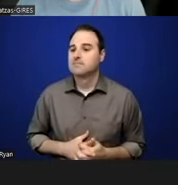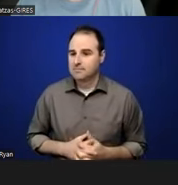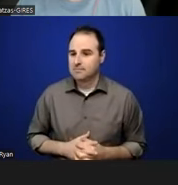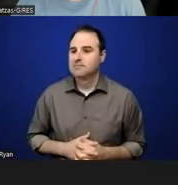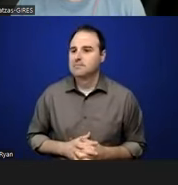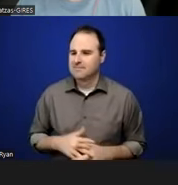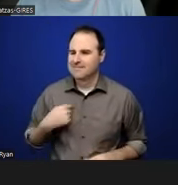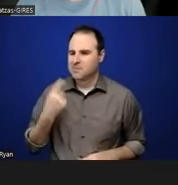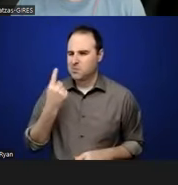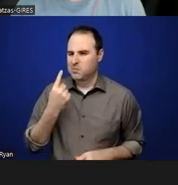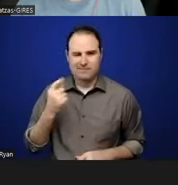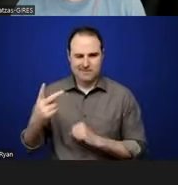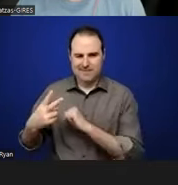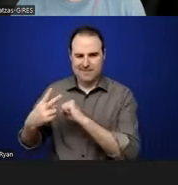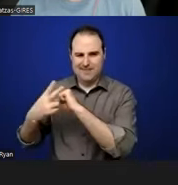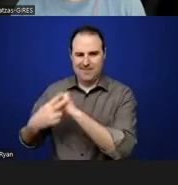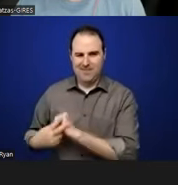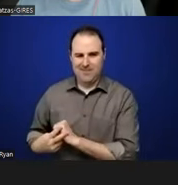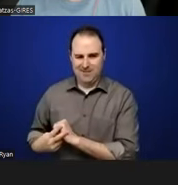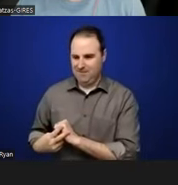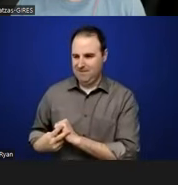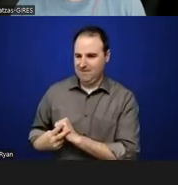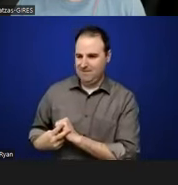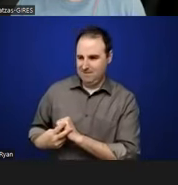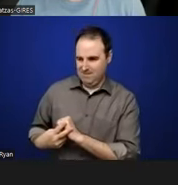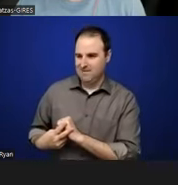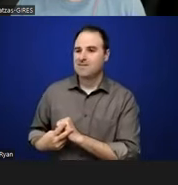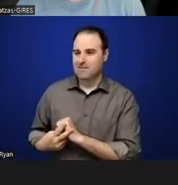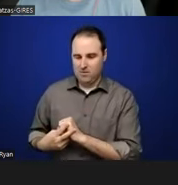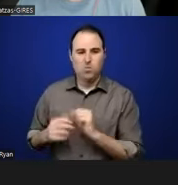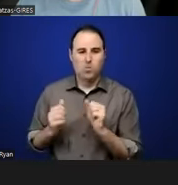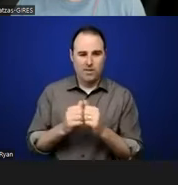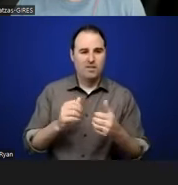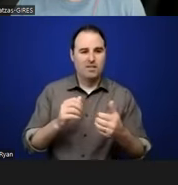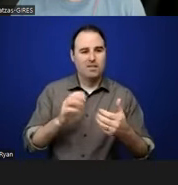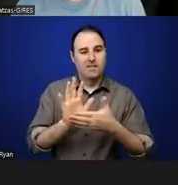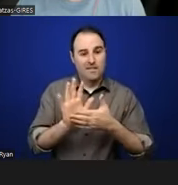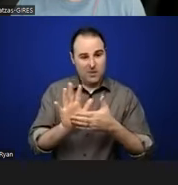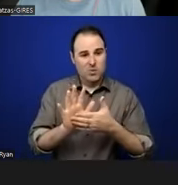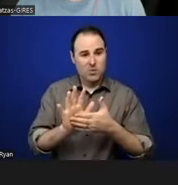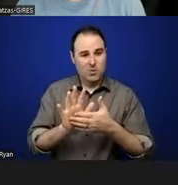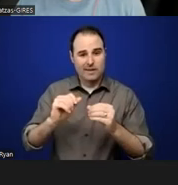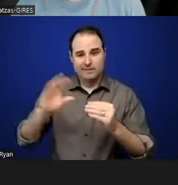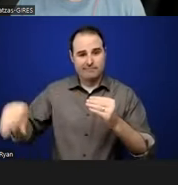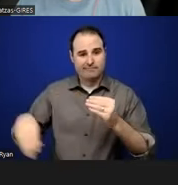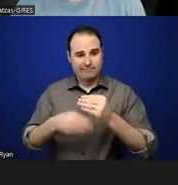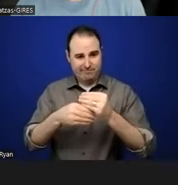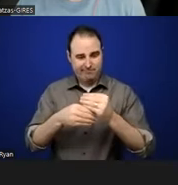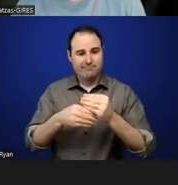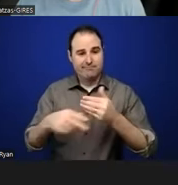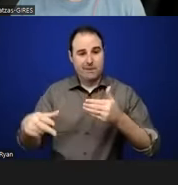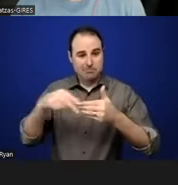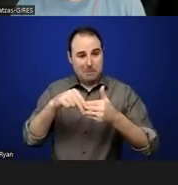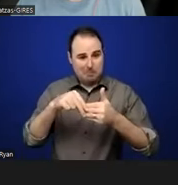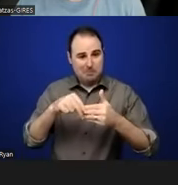that we can capture all of these and have them along with the video. don't know if in the recording of the check, it's recorded as well. Yeah,